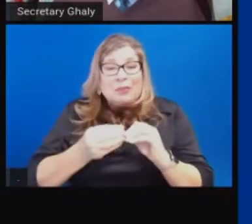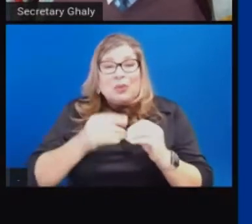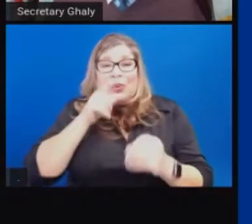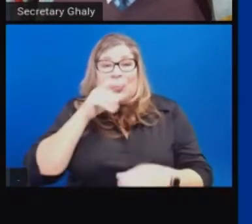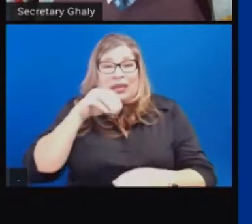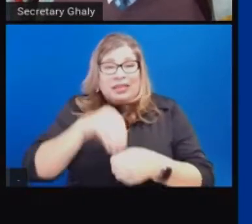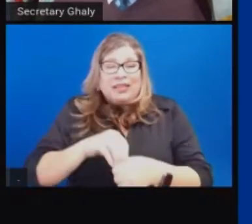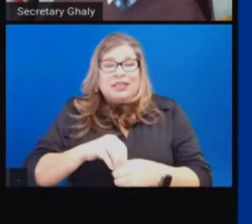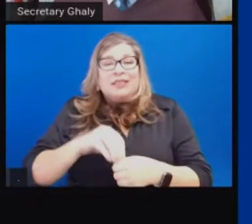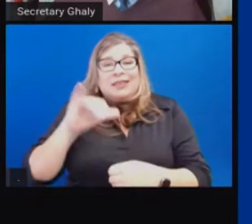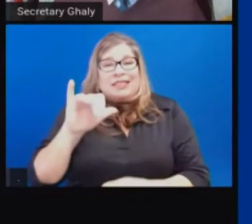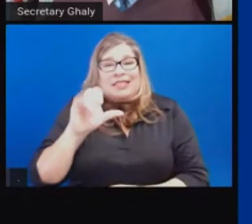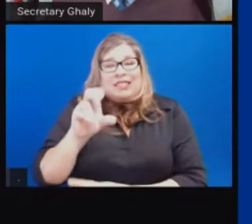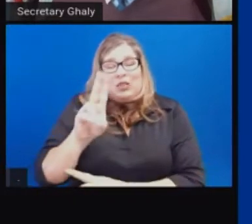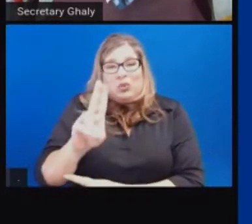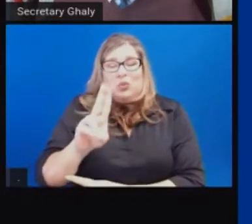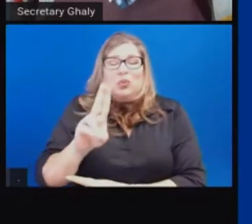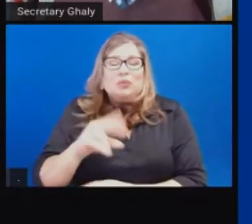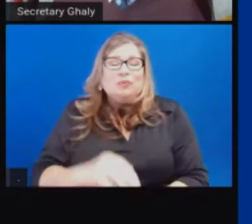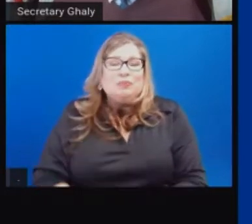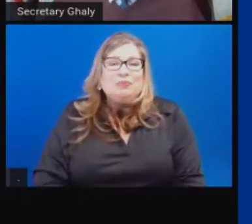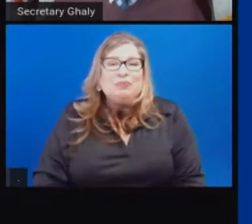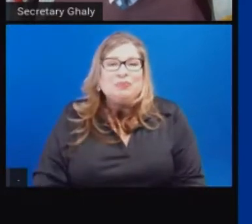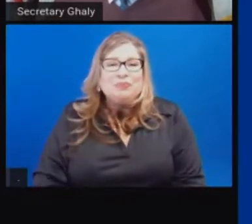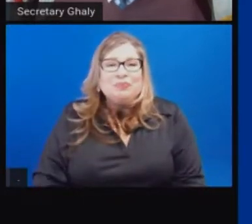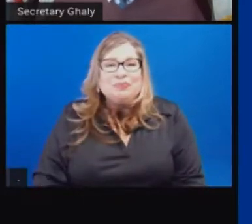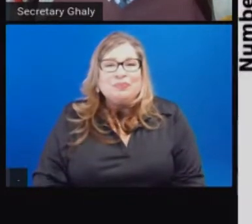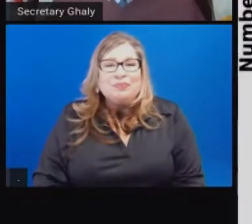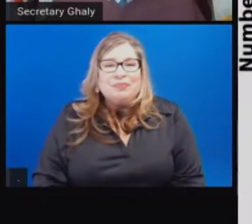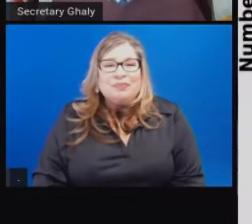projections across the state. Next slide.